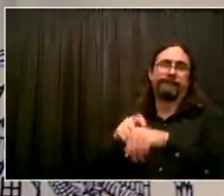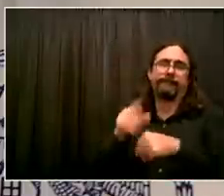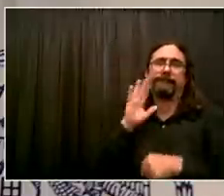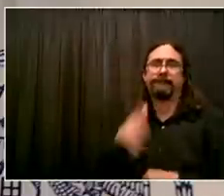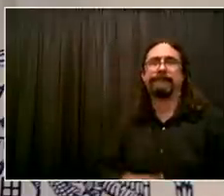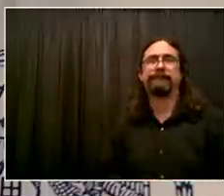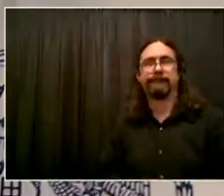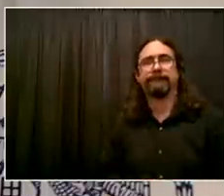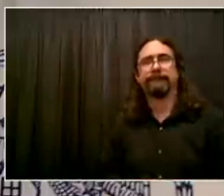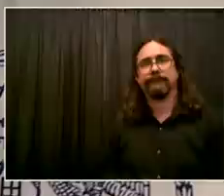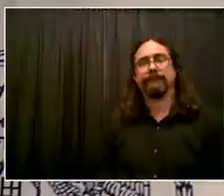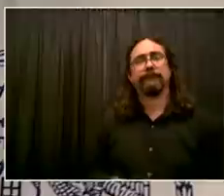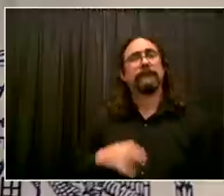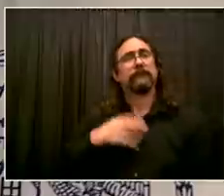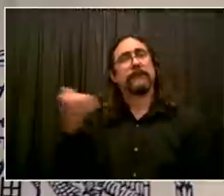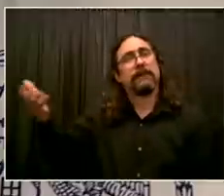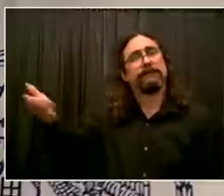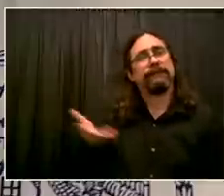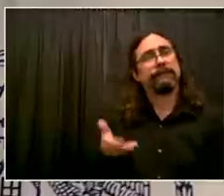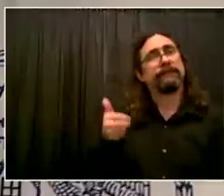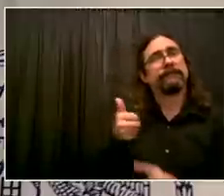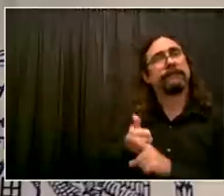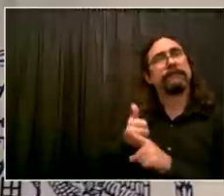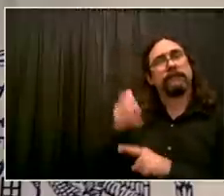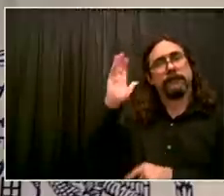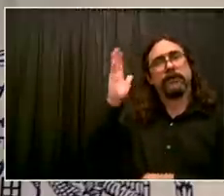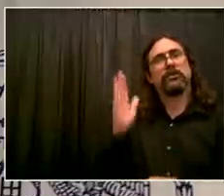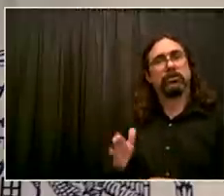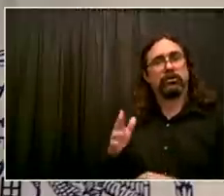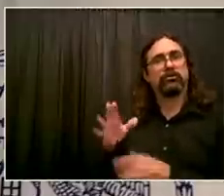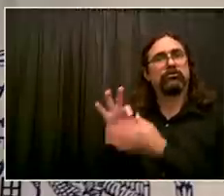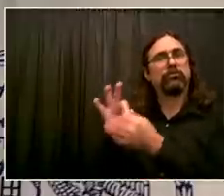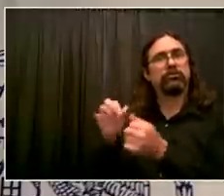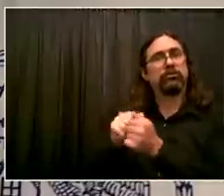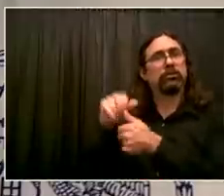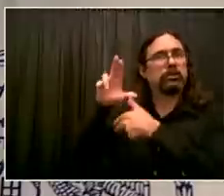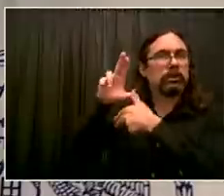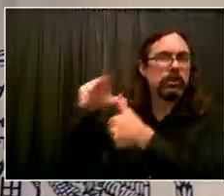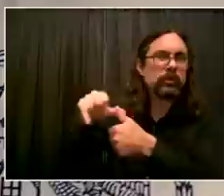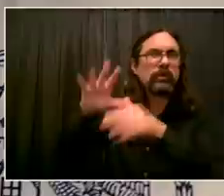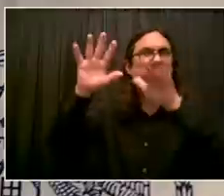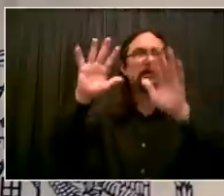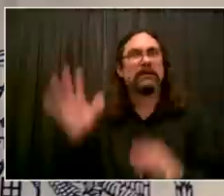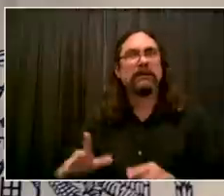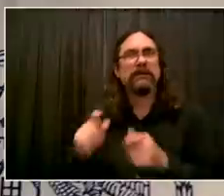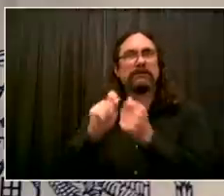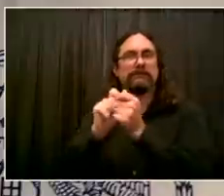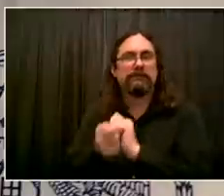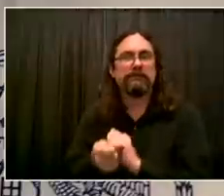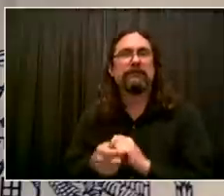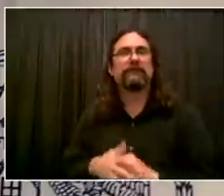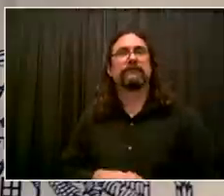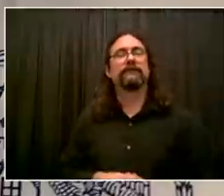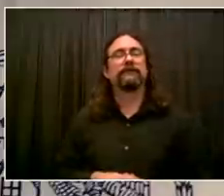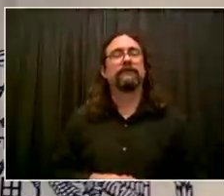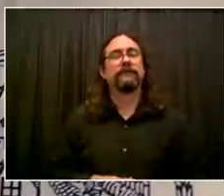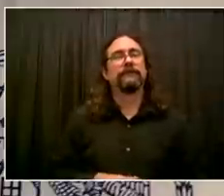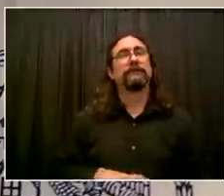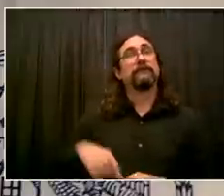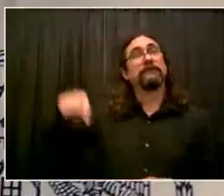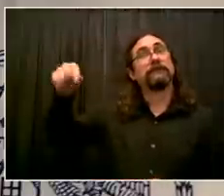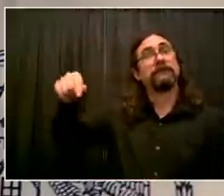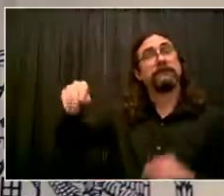them first, he was my colleague in the city council when I was first a council member. I have tremendous respect for him. He's also been a leader